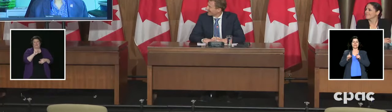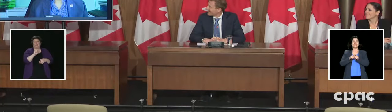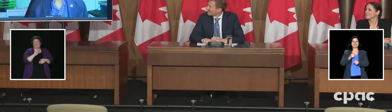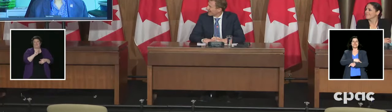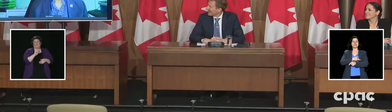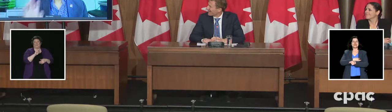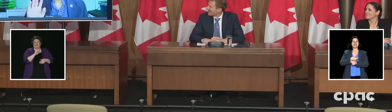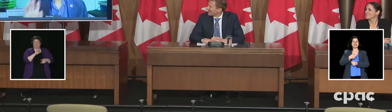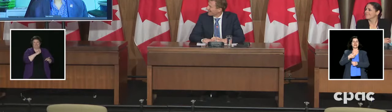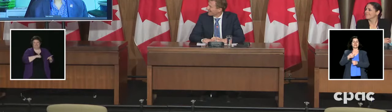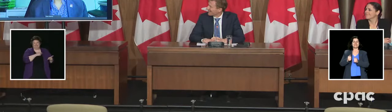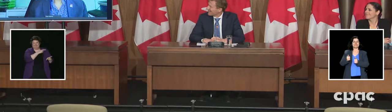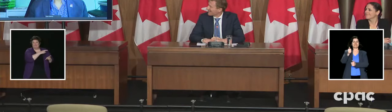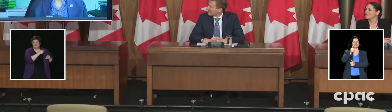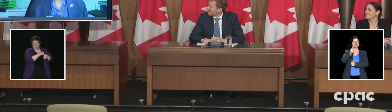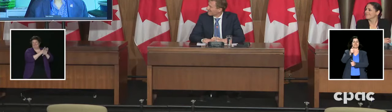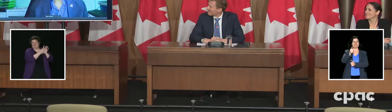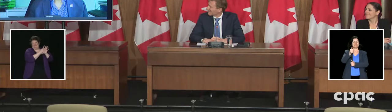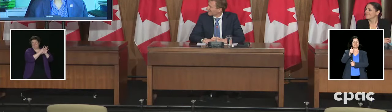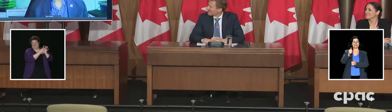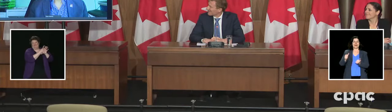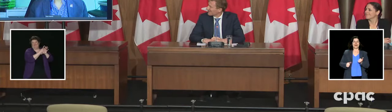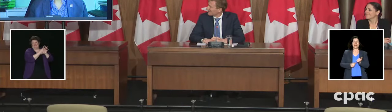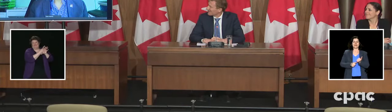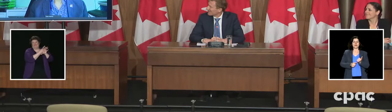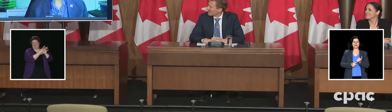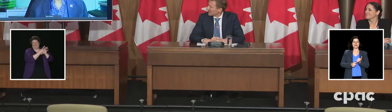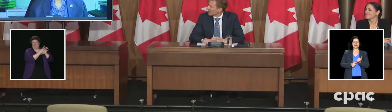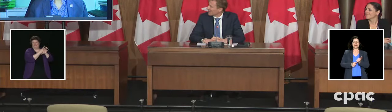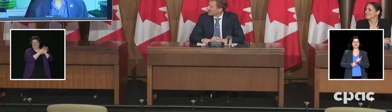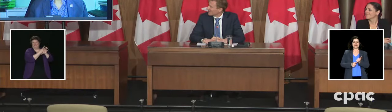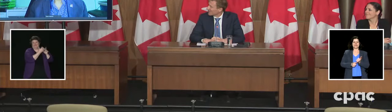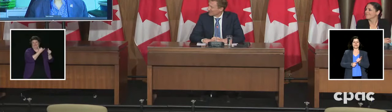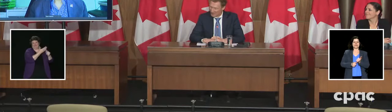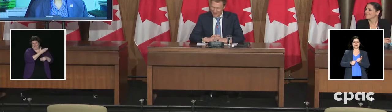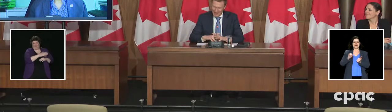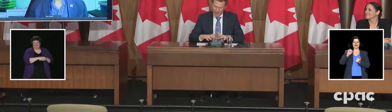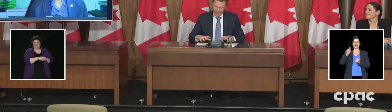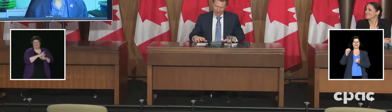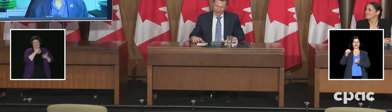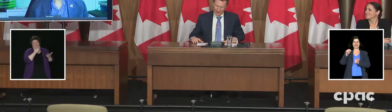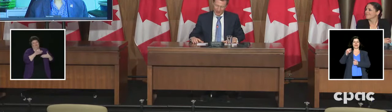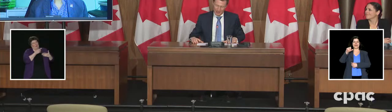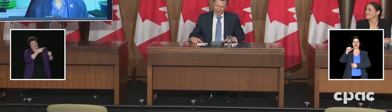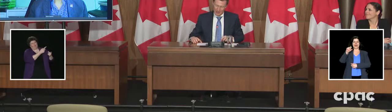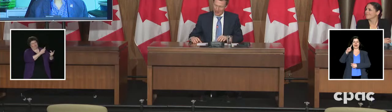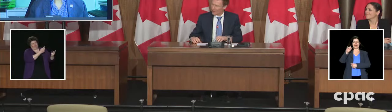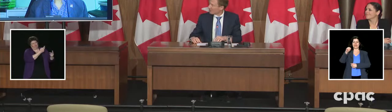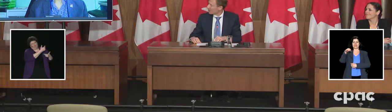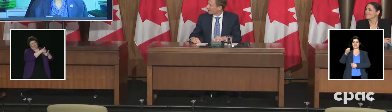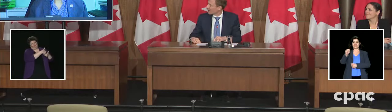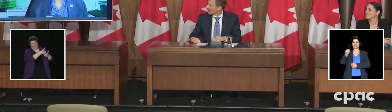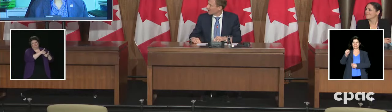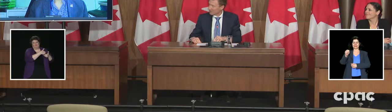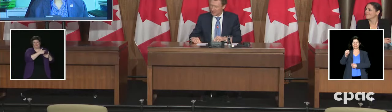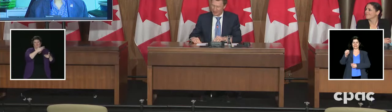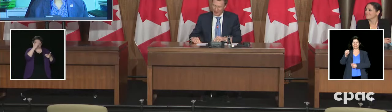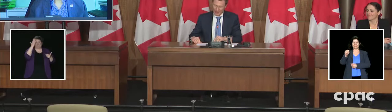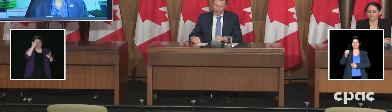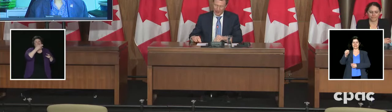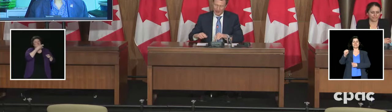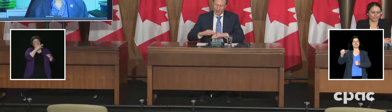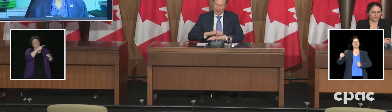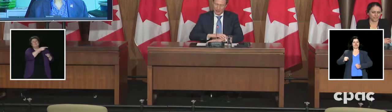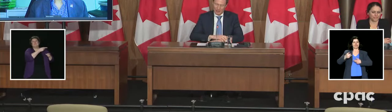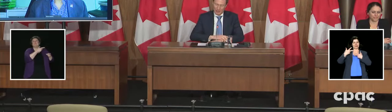so great to have him here today offering an update